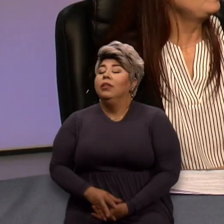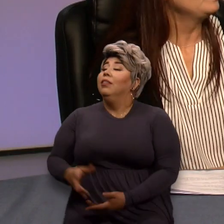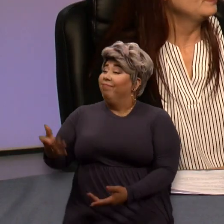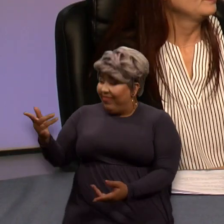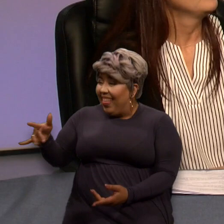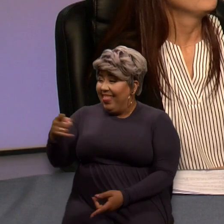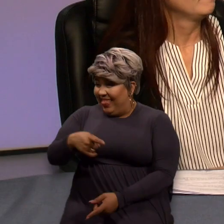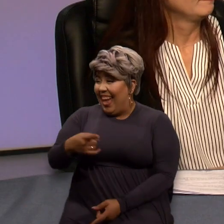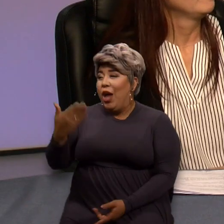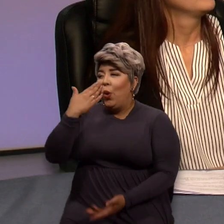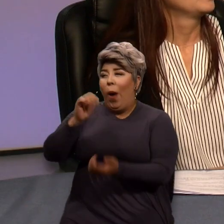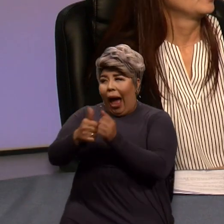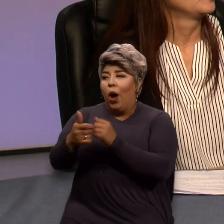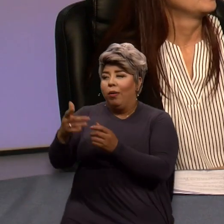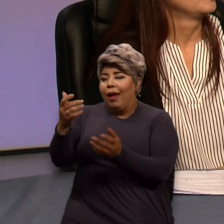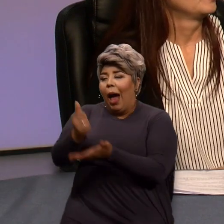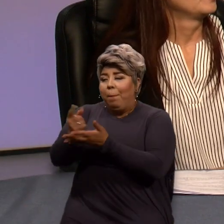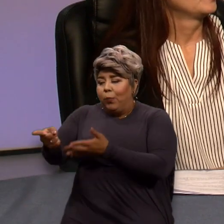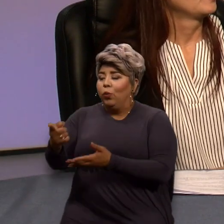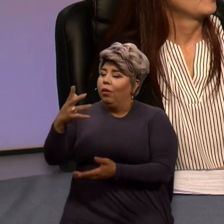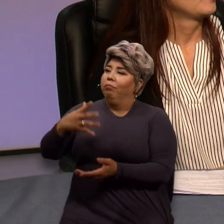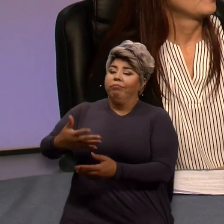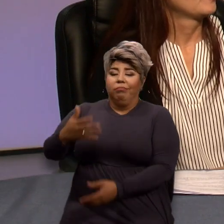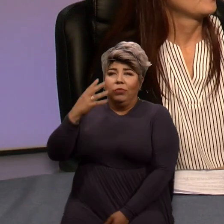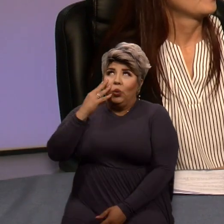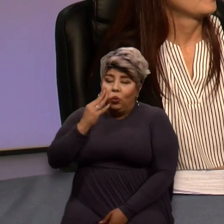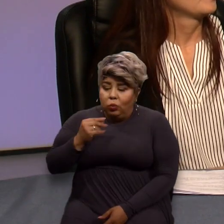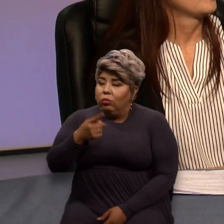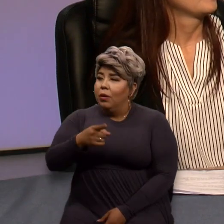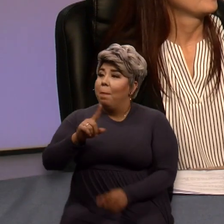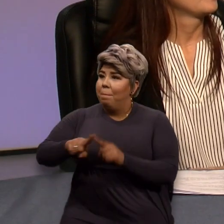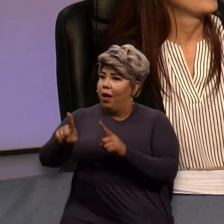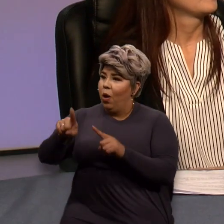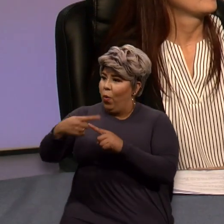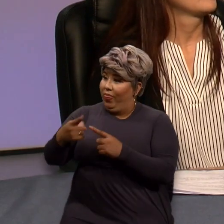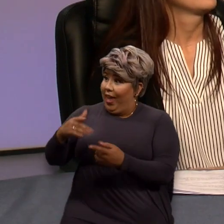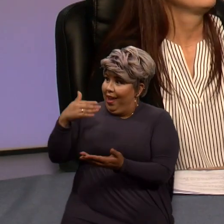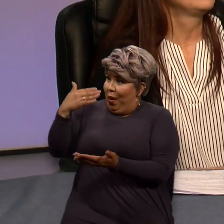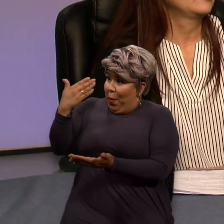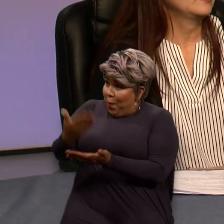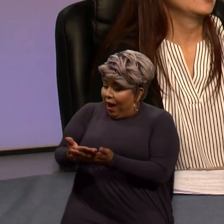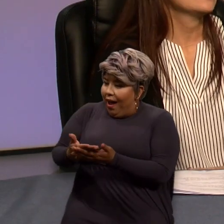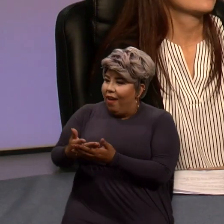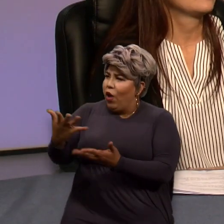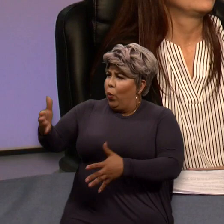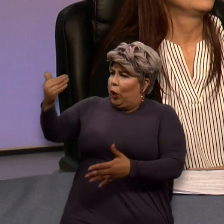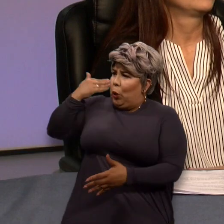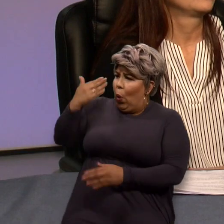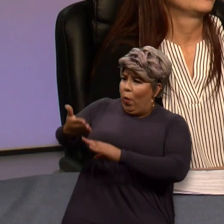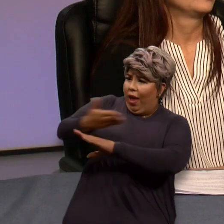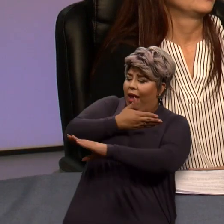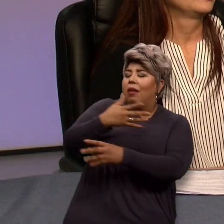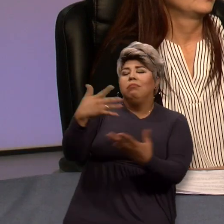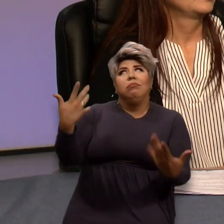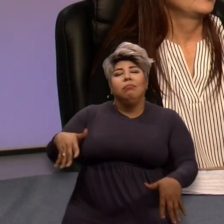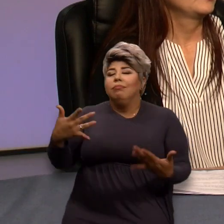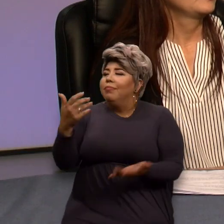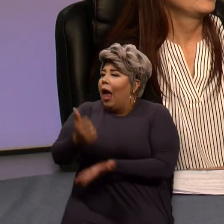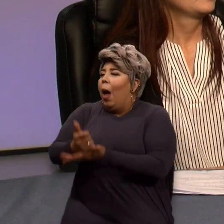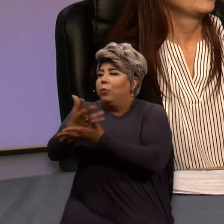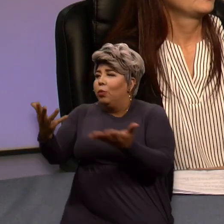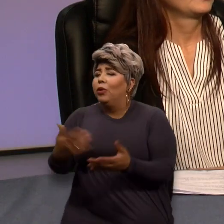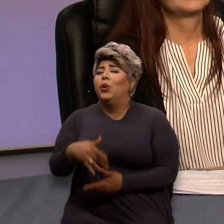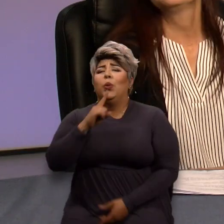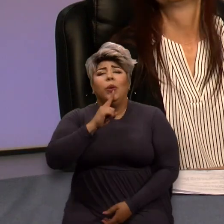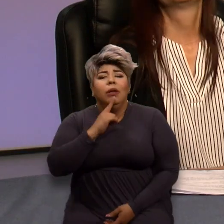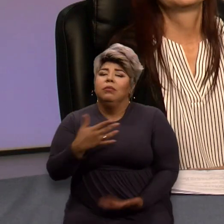because they're prepared, they're well trained, they know how to deal with pretty much everything, but when they get kind of heads up on things, it makes all the difference in the world. So